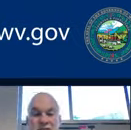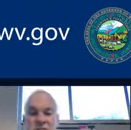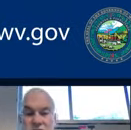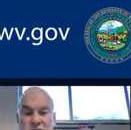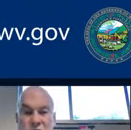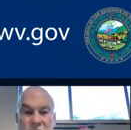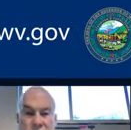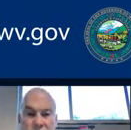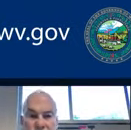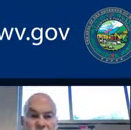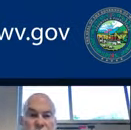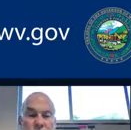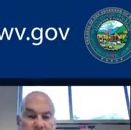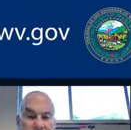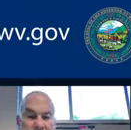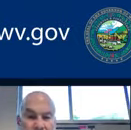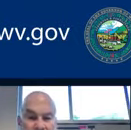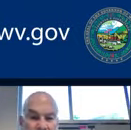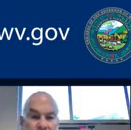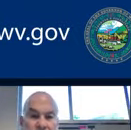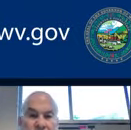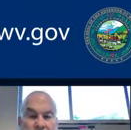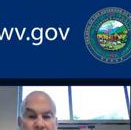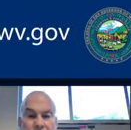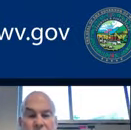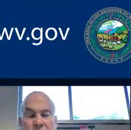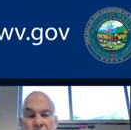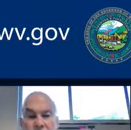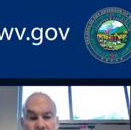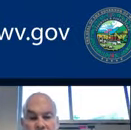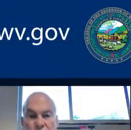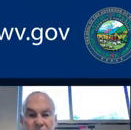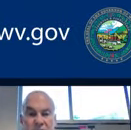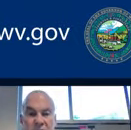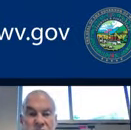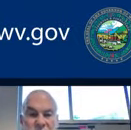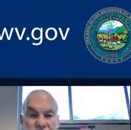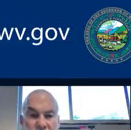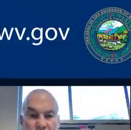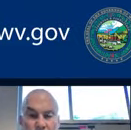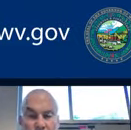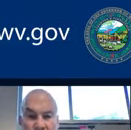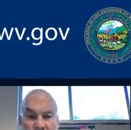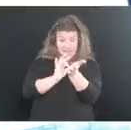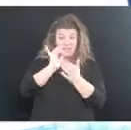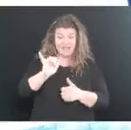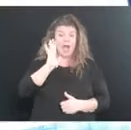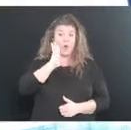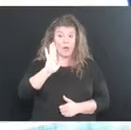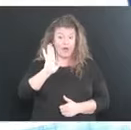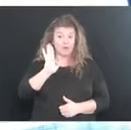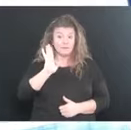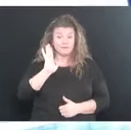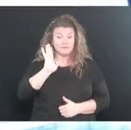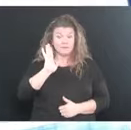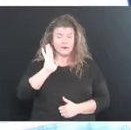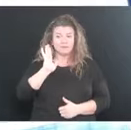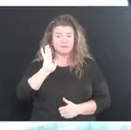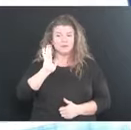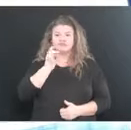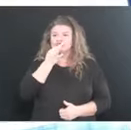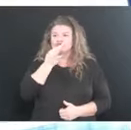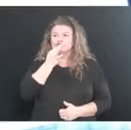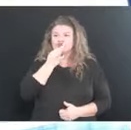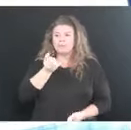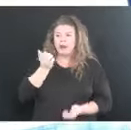Thank you, Governor. The new medications that will come before the FDA and